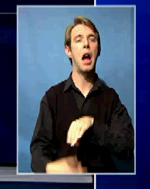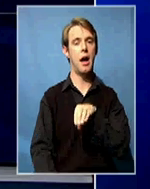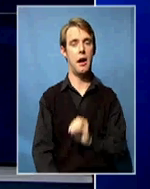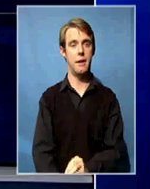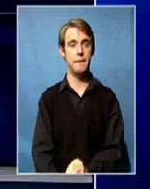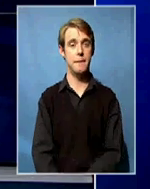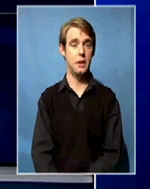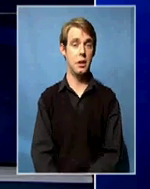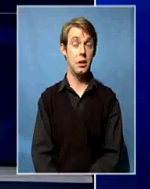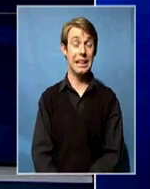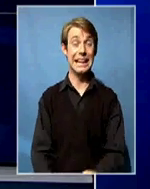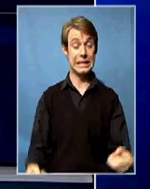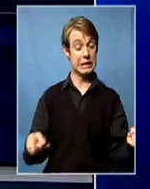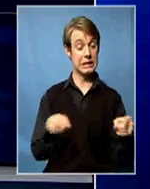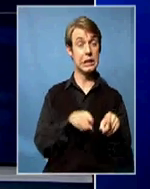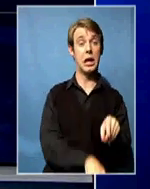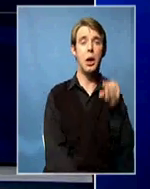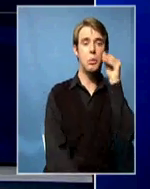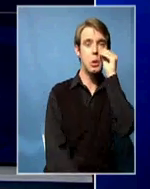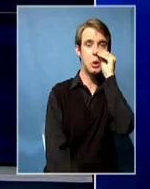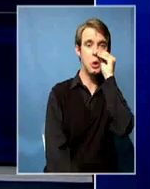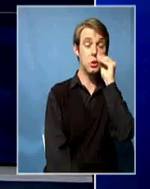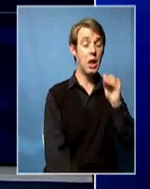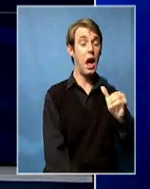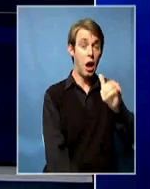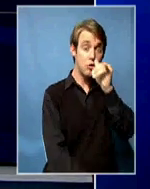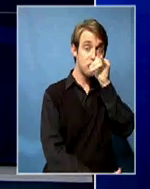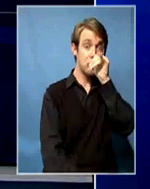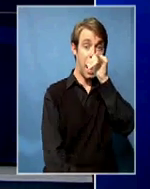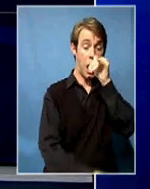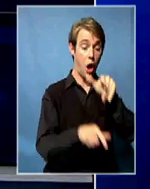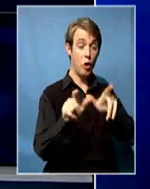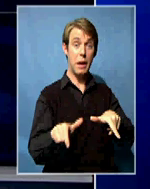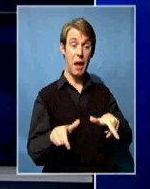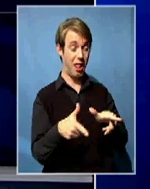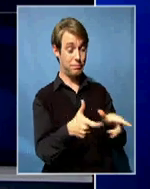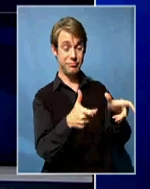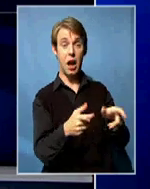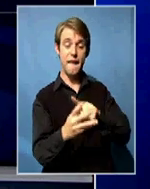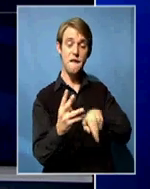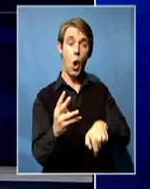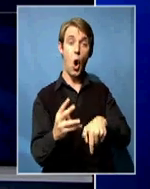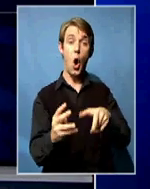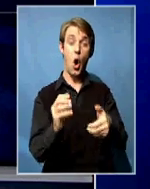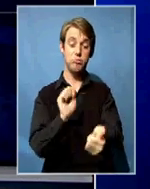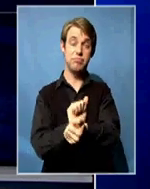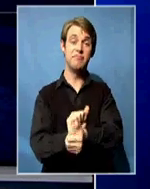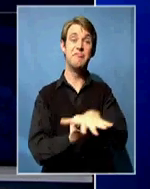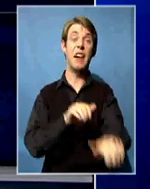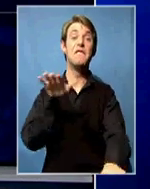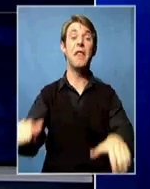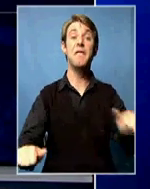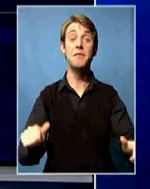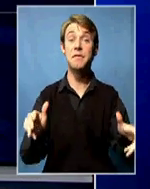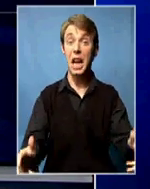In related news, the case against four suspected rhino poachers has been postponed to the end of this month. The suspects, all Mozambican